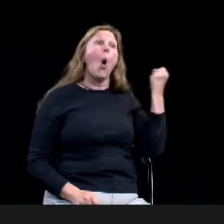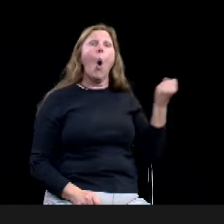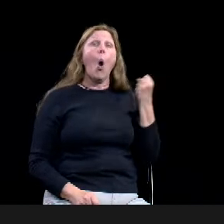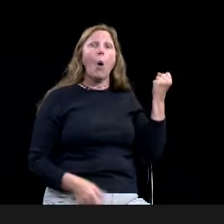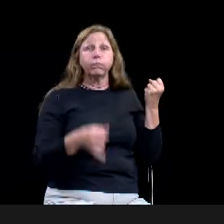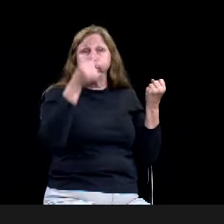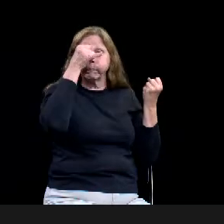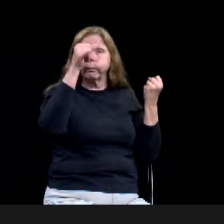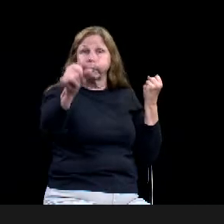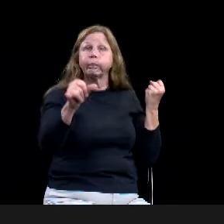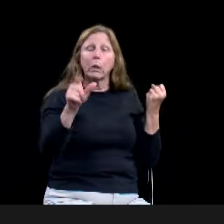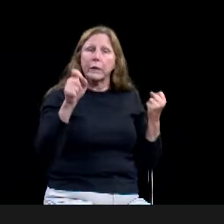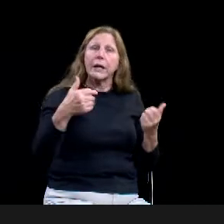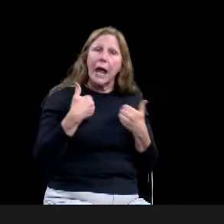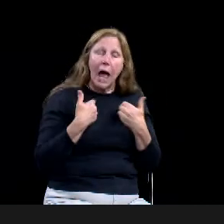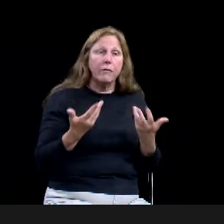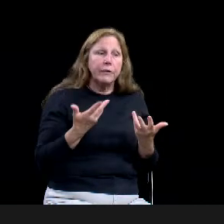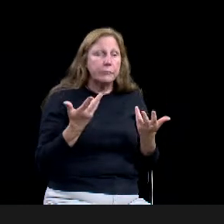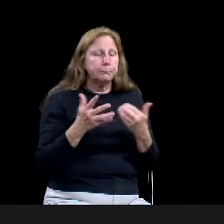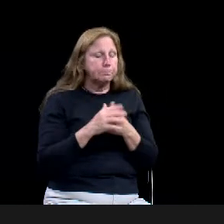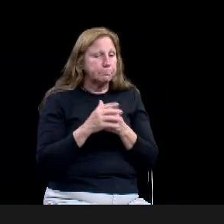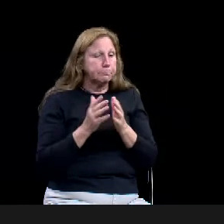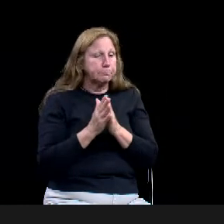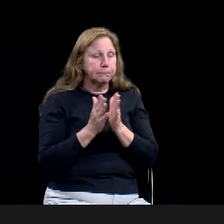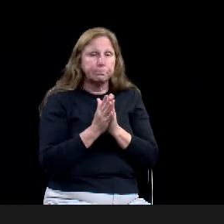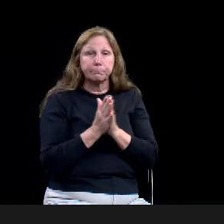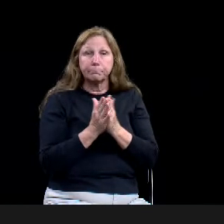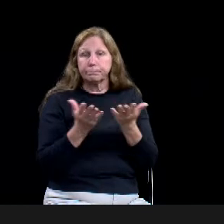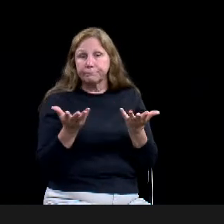be to some certain date, council meeting date.